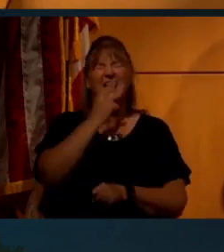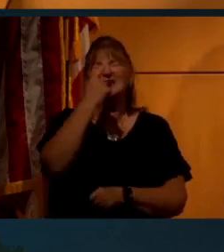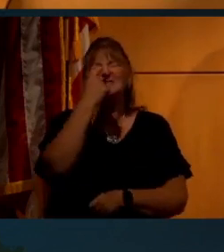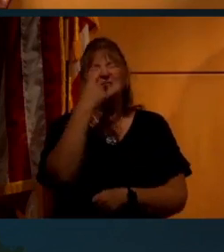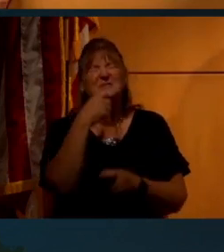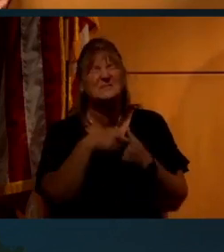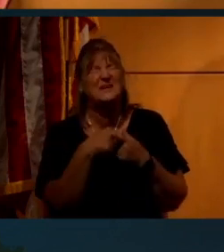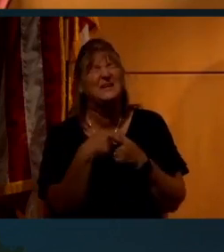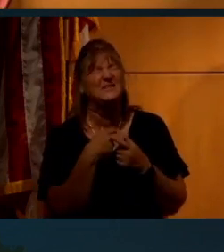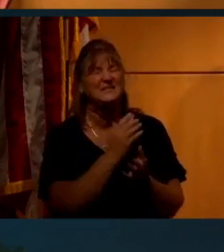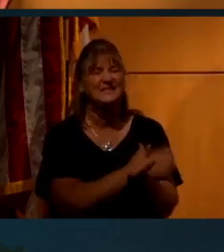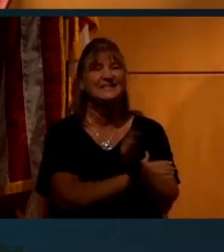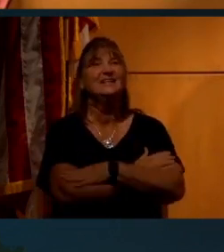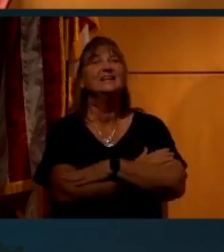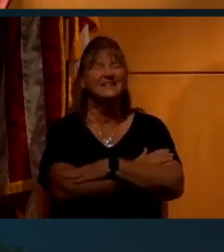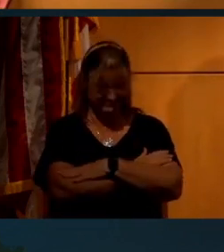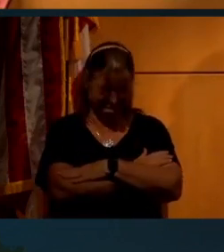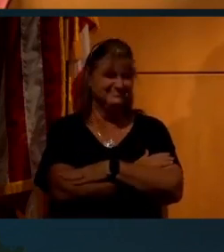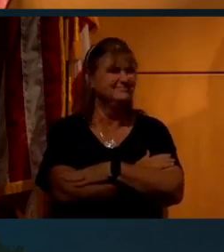Jeannie, I believe.